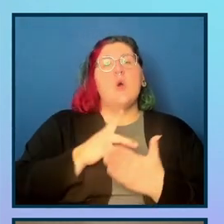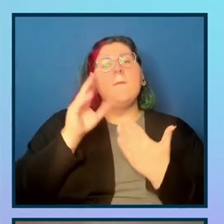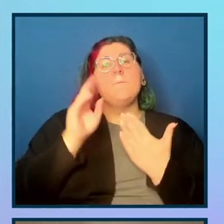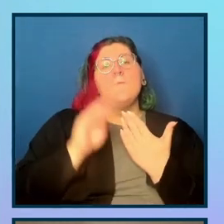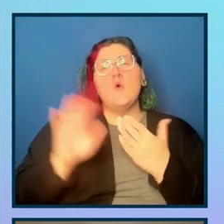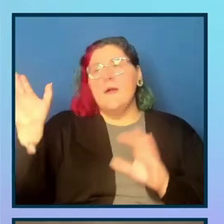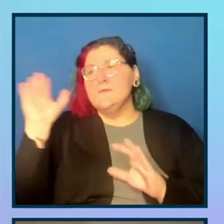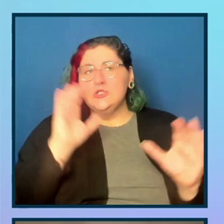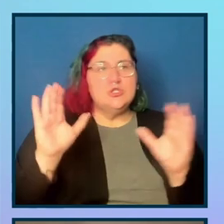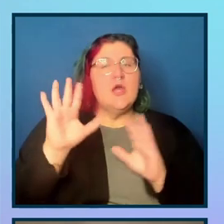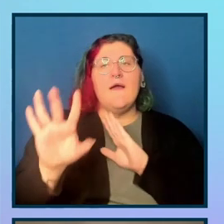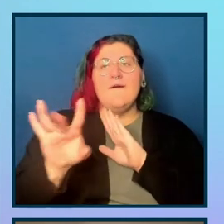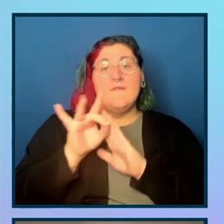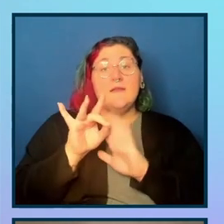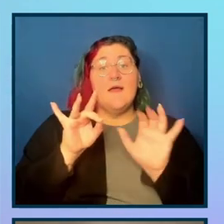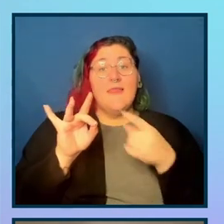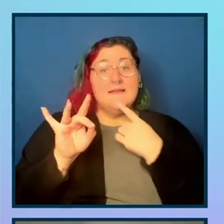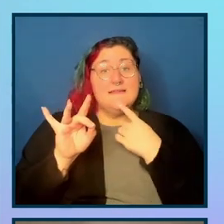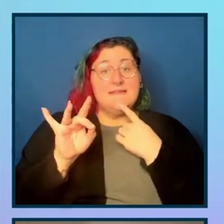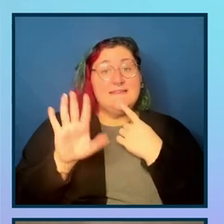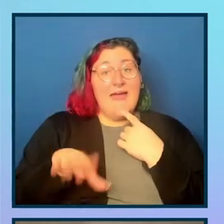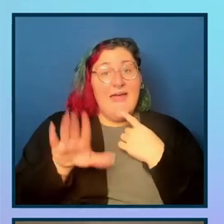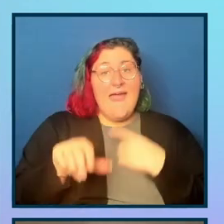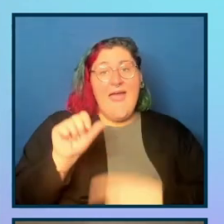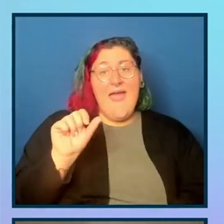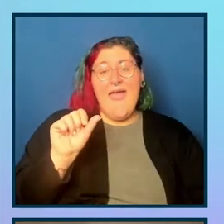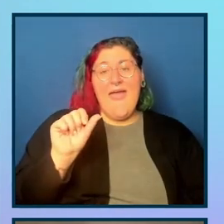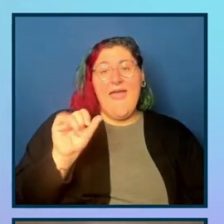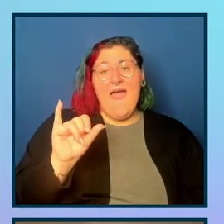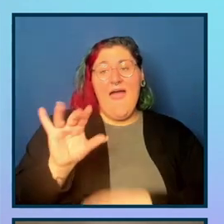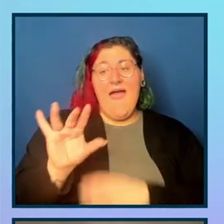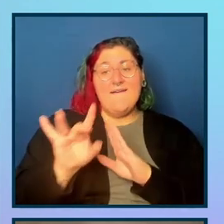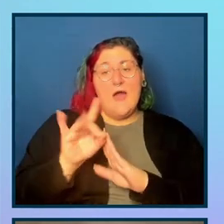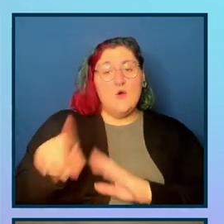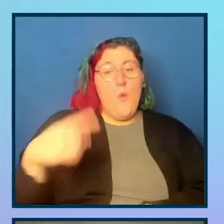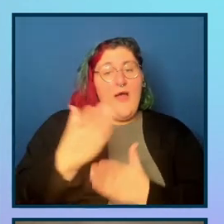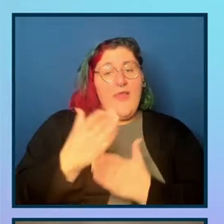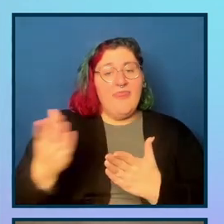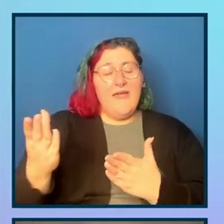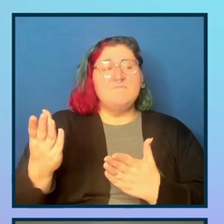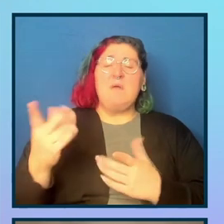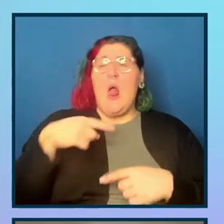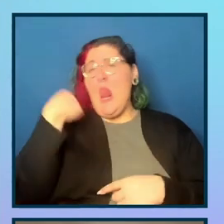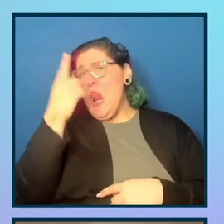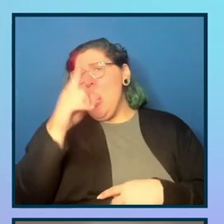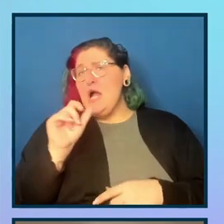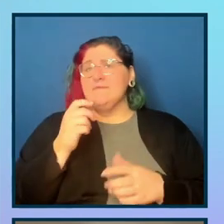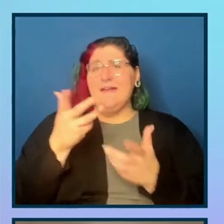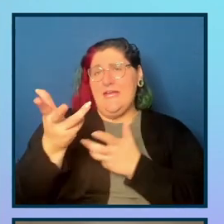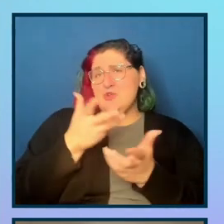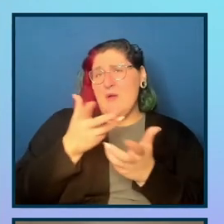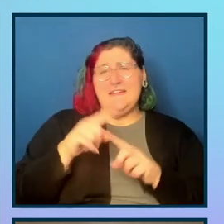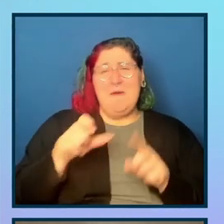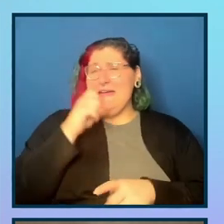something really cool here. says, Hey, our AI has found one element, which appears to be interactive, but it's not marked up as such. We've pre-selected this prediction. If